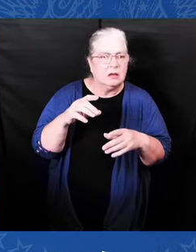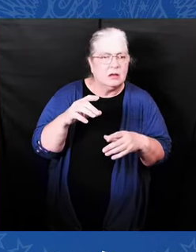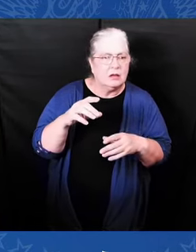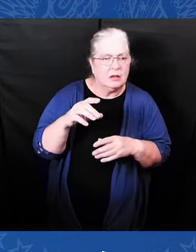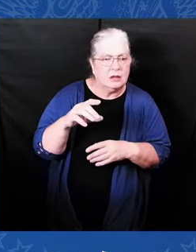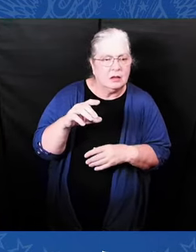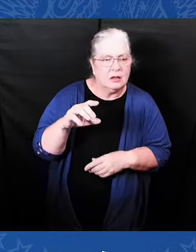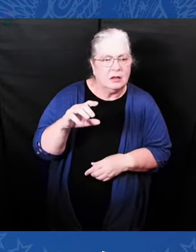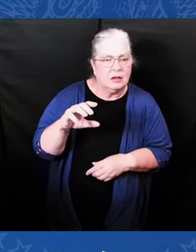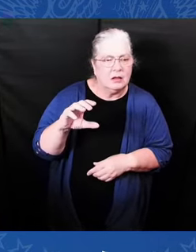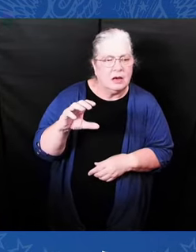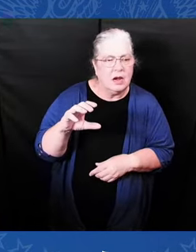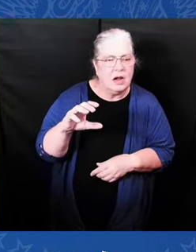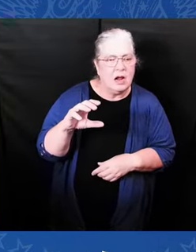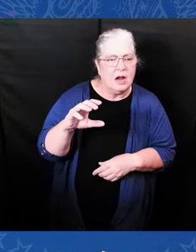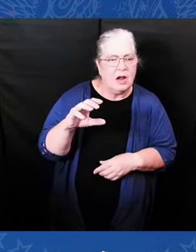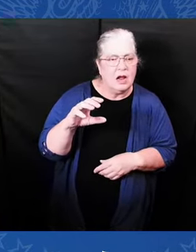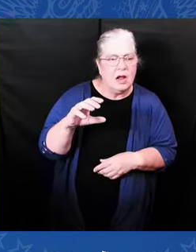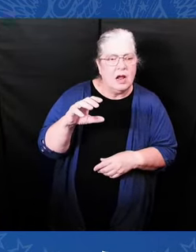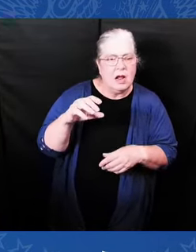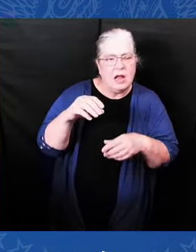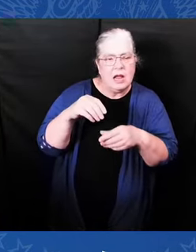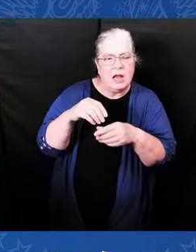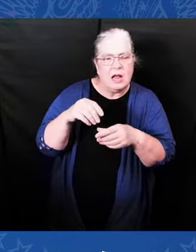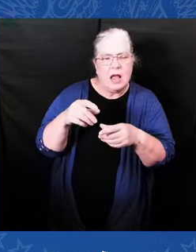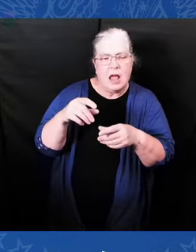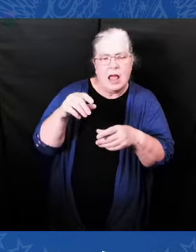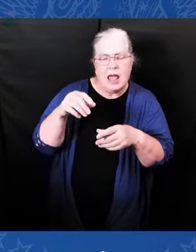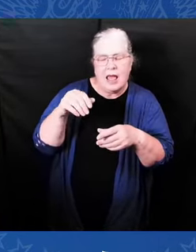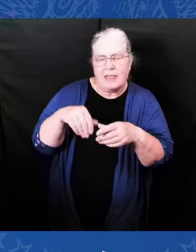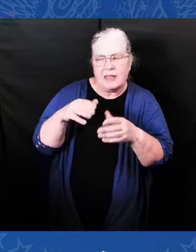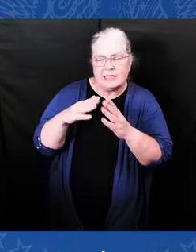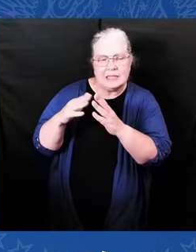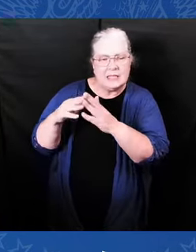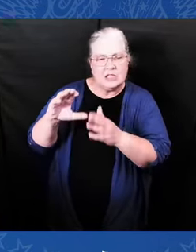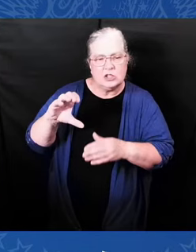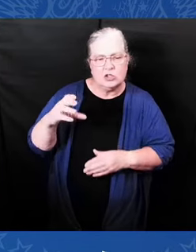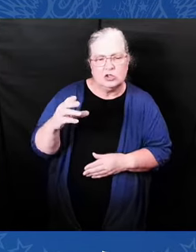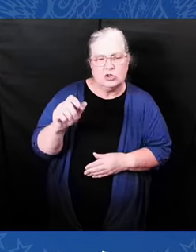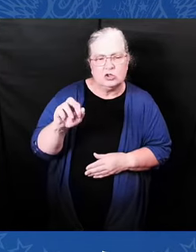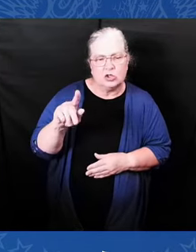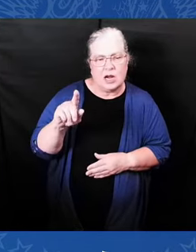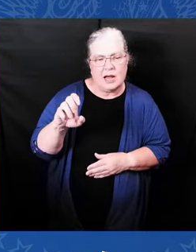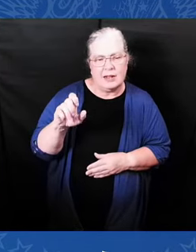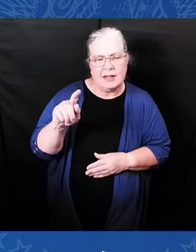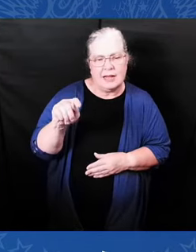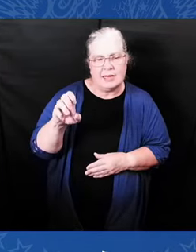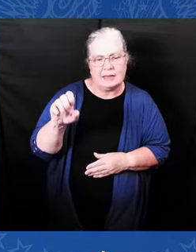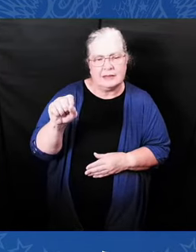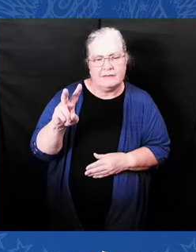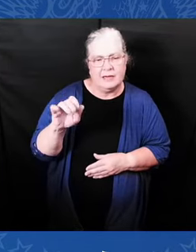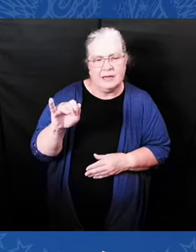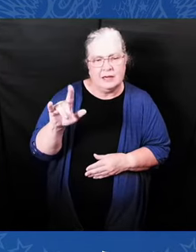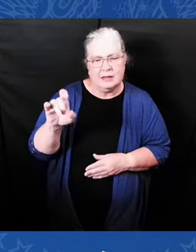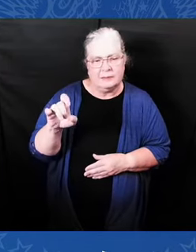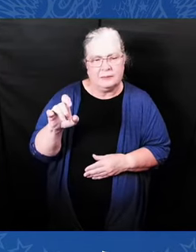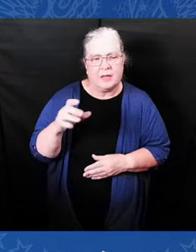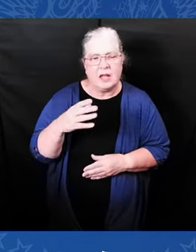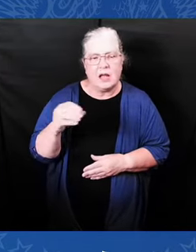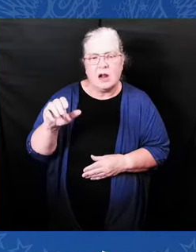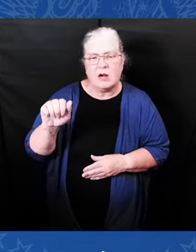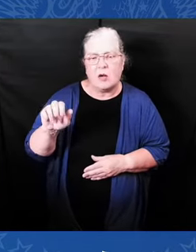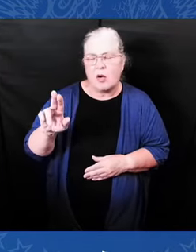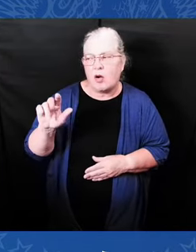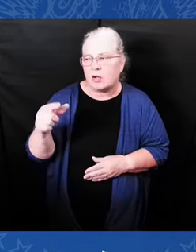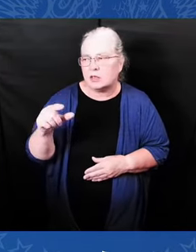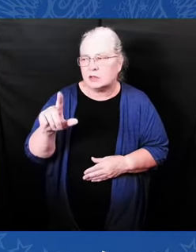2017 — something I never, never thought I'd see in America. I'm sure you remember what happened